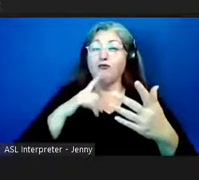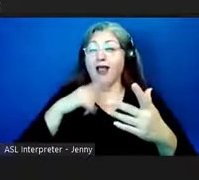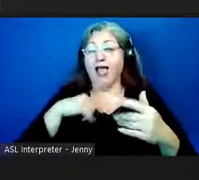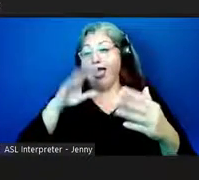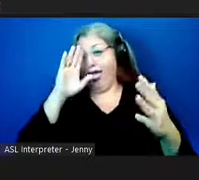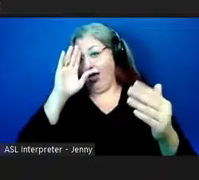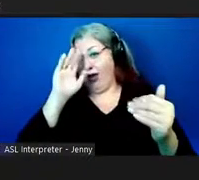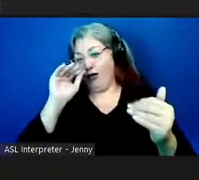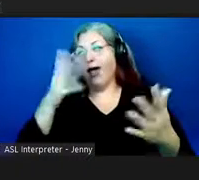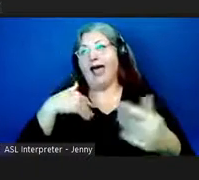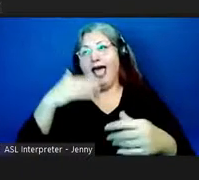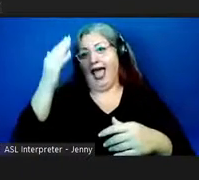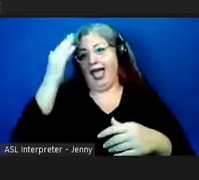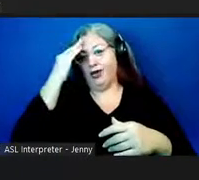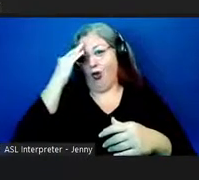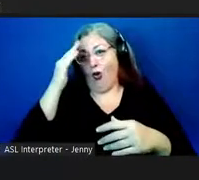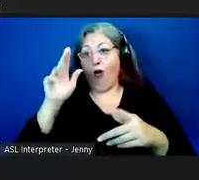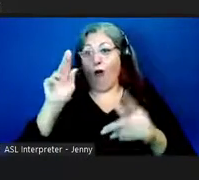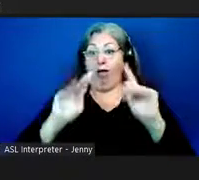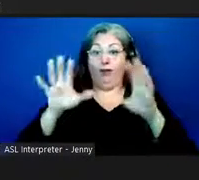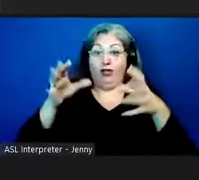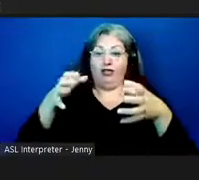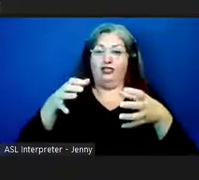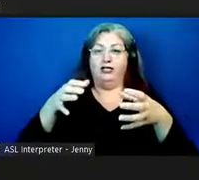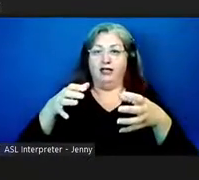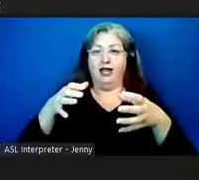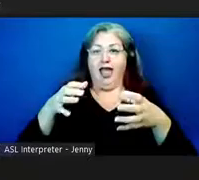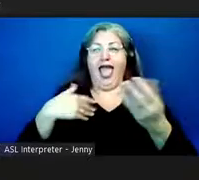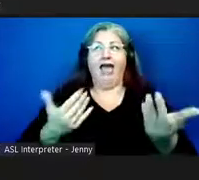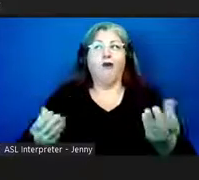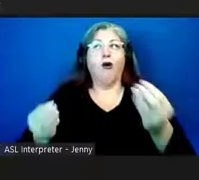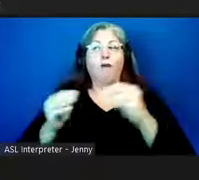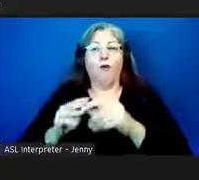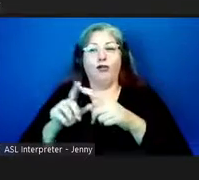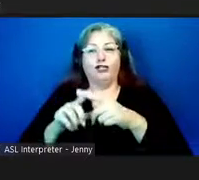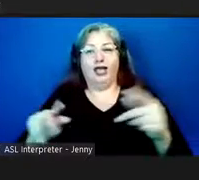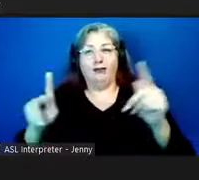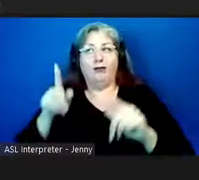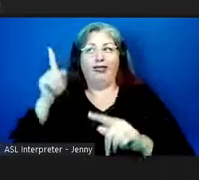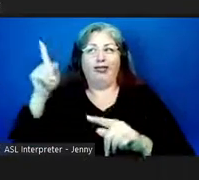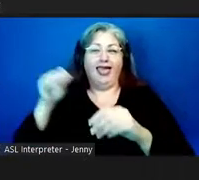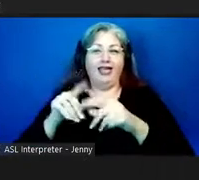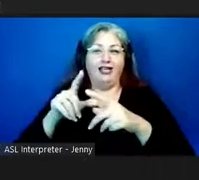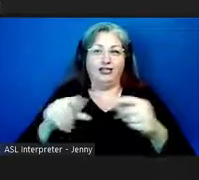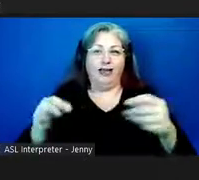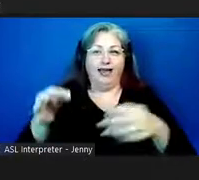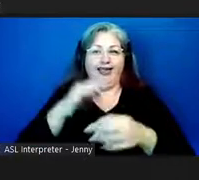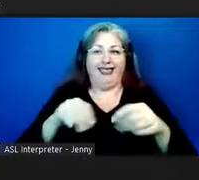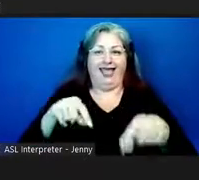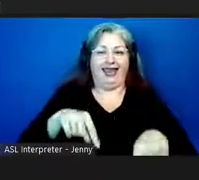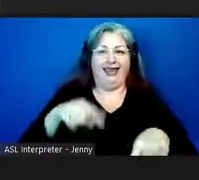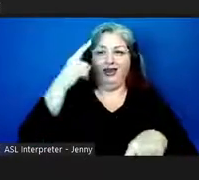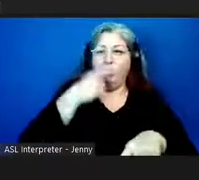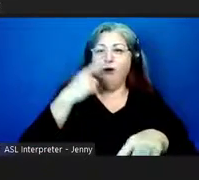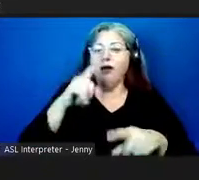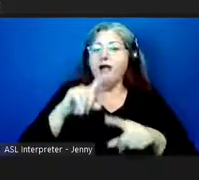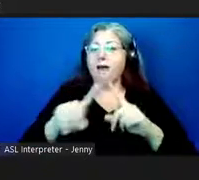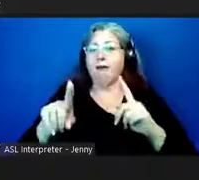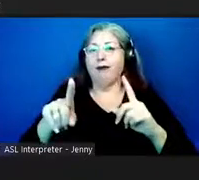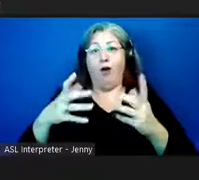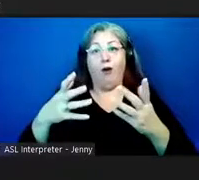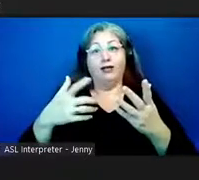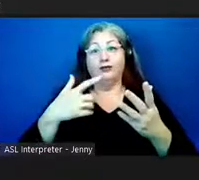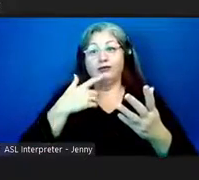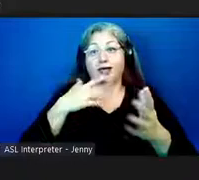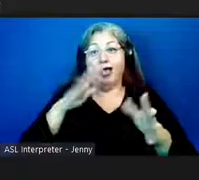well i know population wise there are more japanese people in japan and then they are in hawaii but i was gonna say